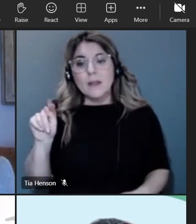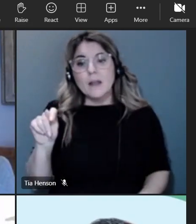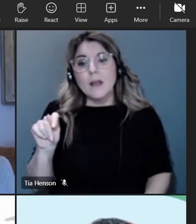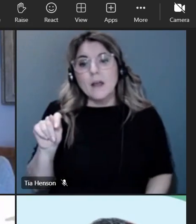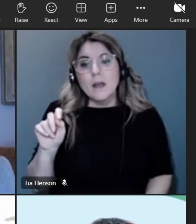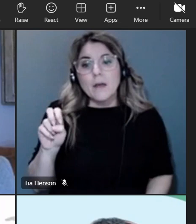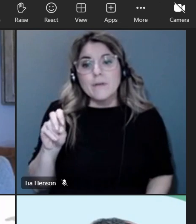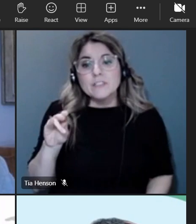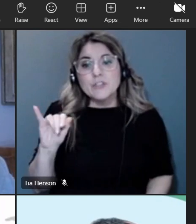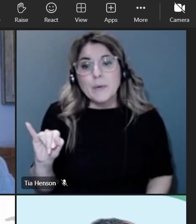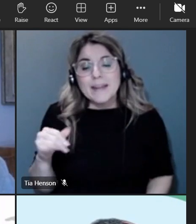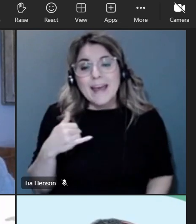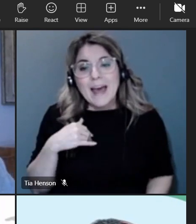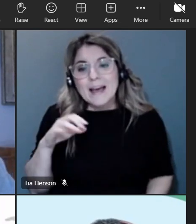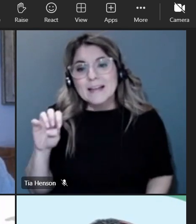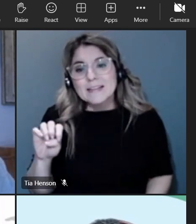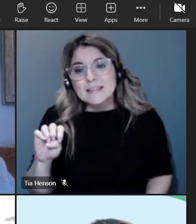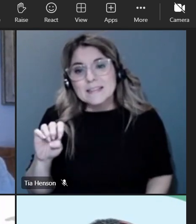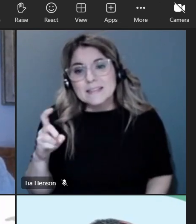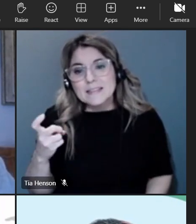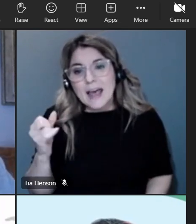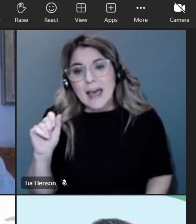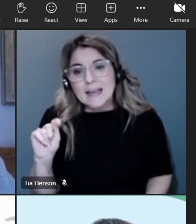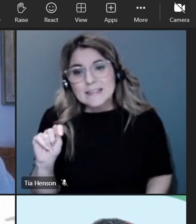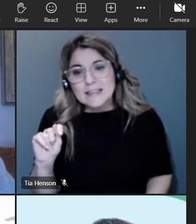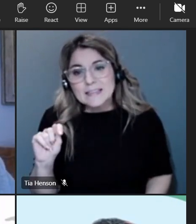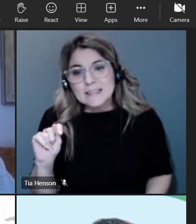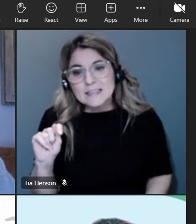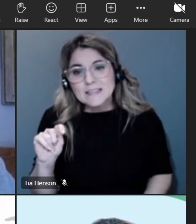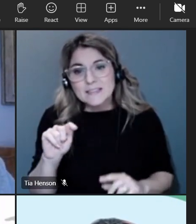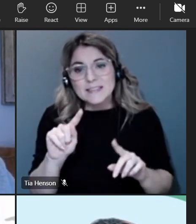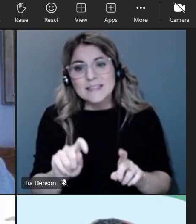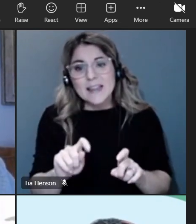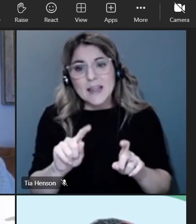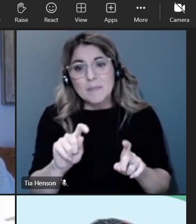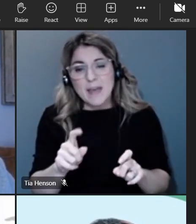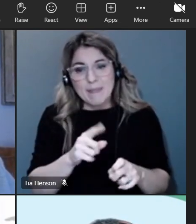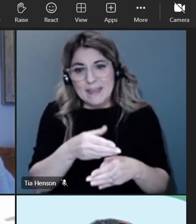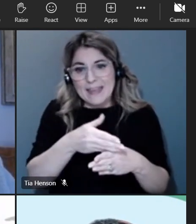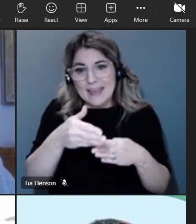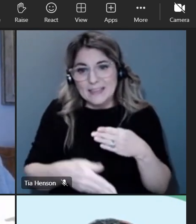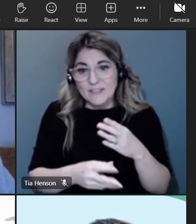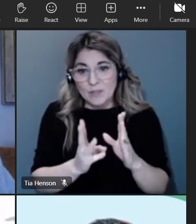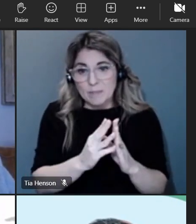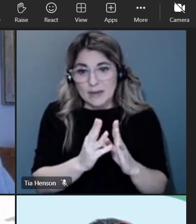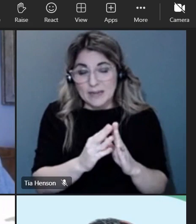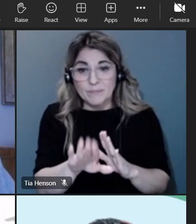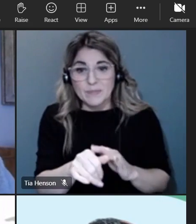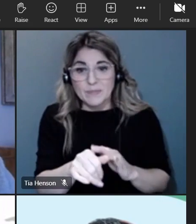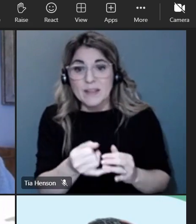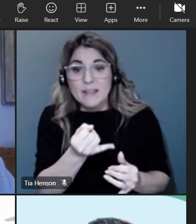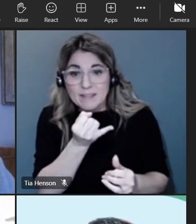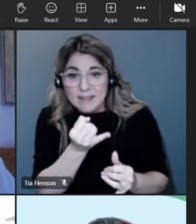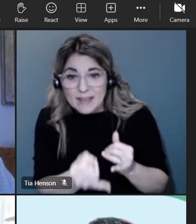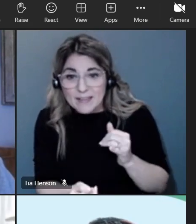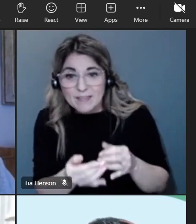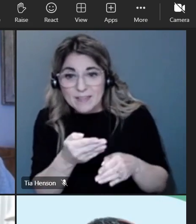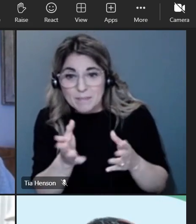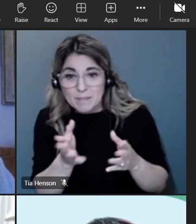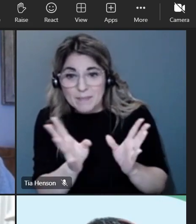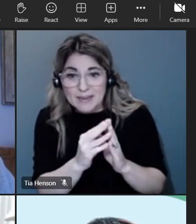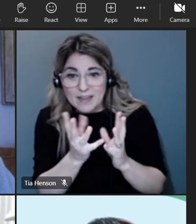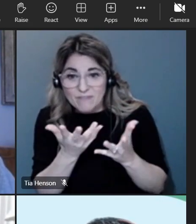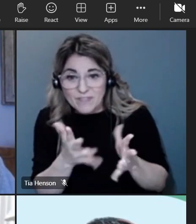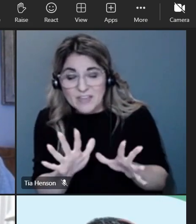that she does at the end of the meeting and so what we'll ask you to do is to rank order